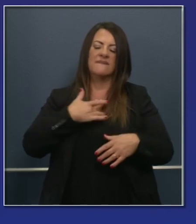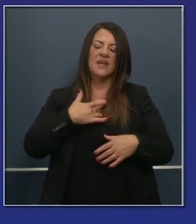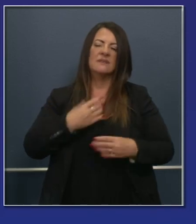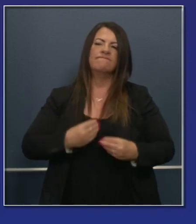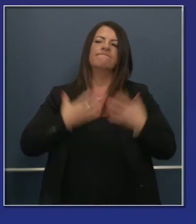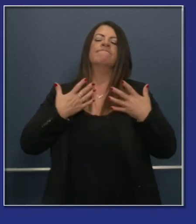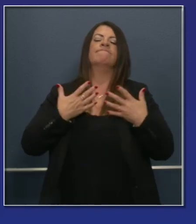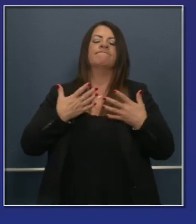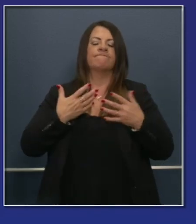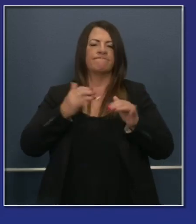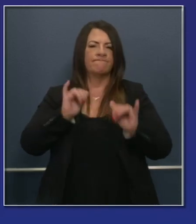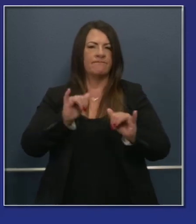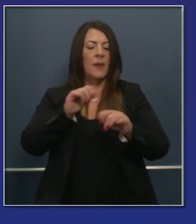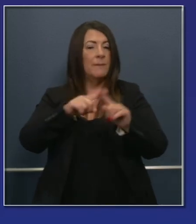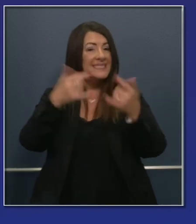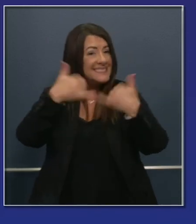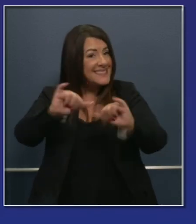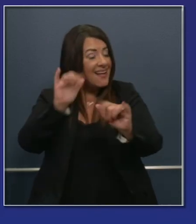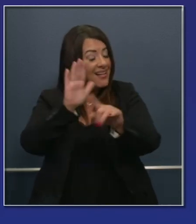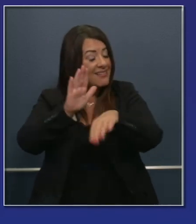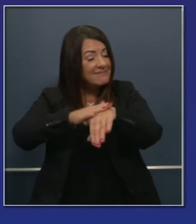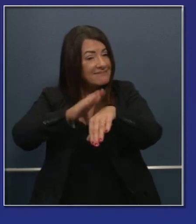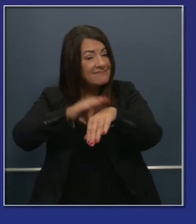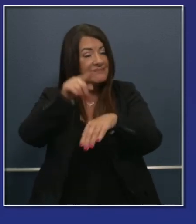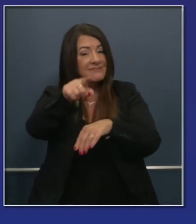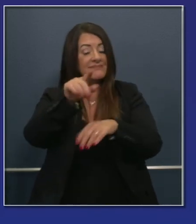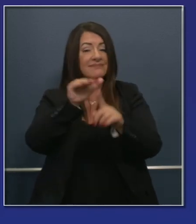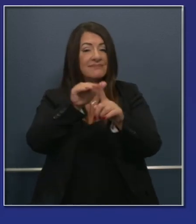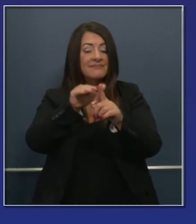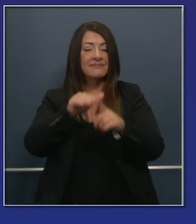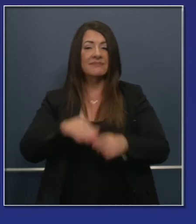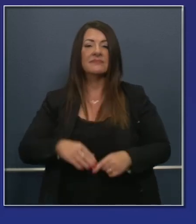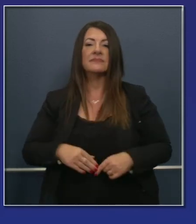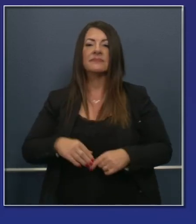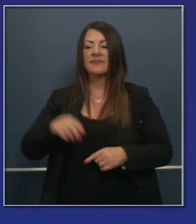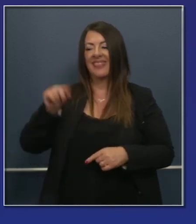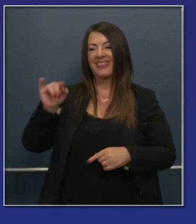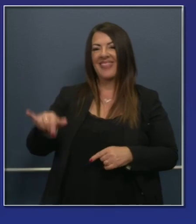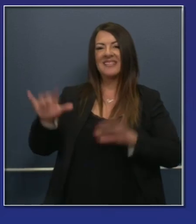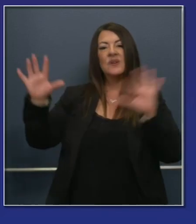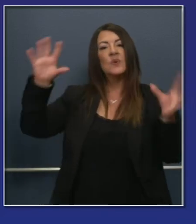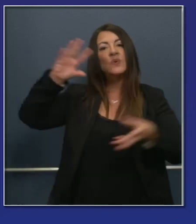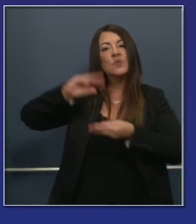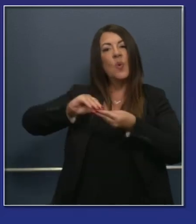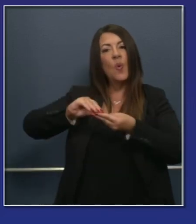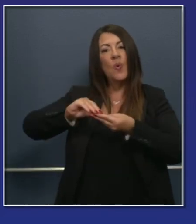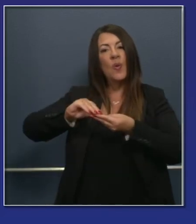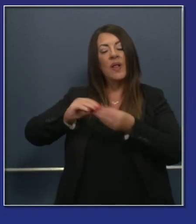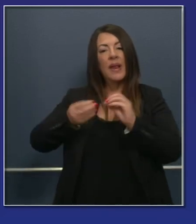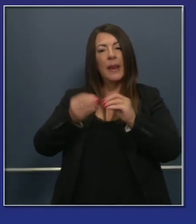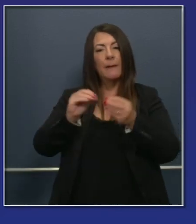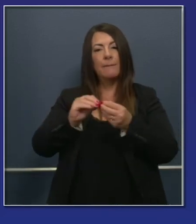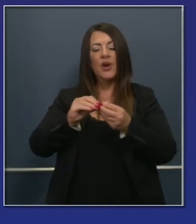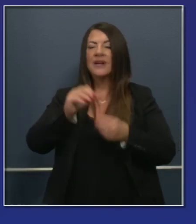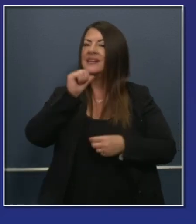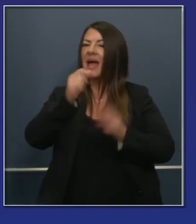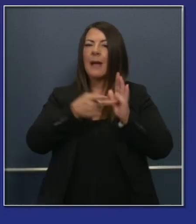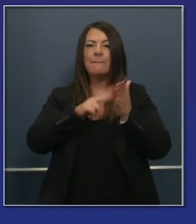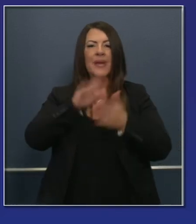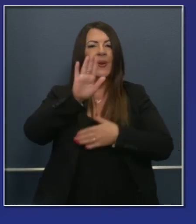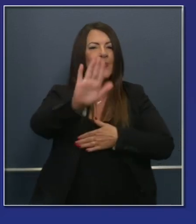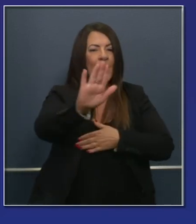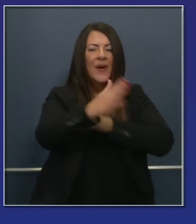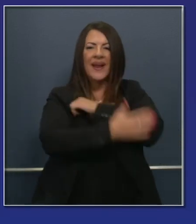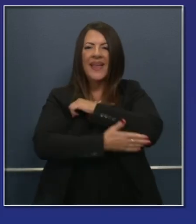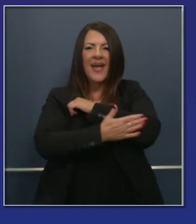sign. I remind you, as I always do, this is the total number in the aggregate. None of us live in the aggregate. Each and every one of you